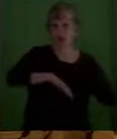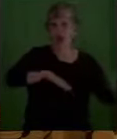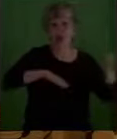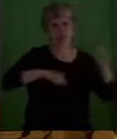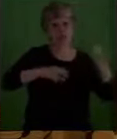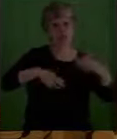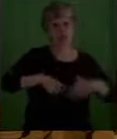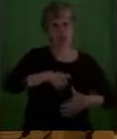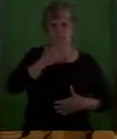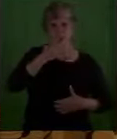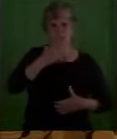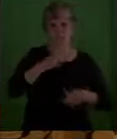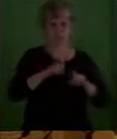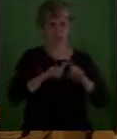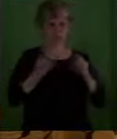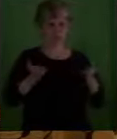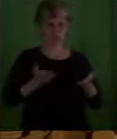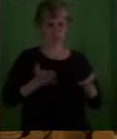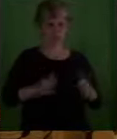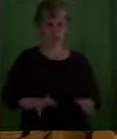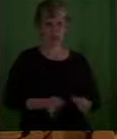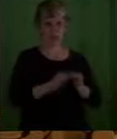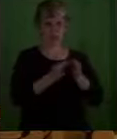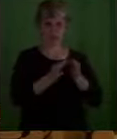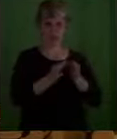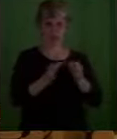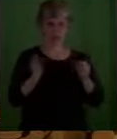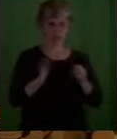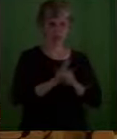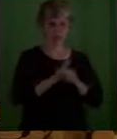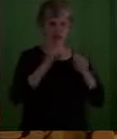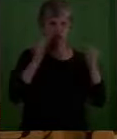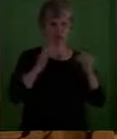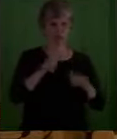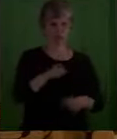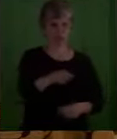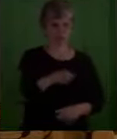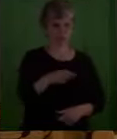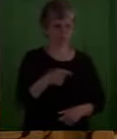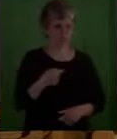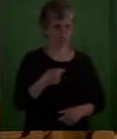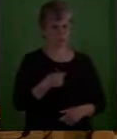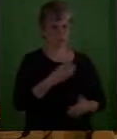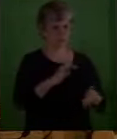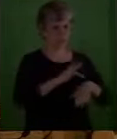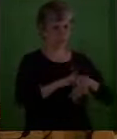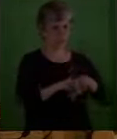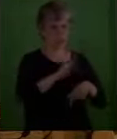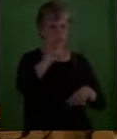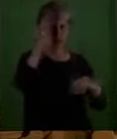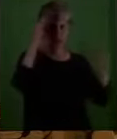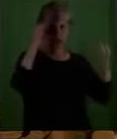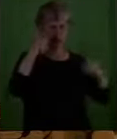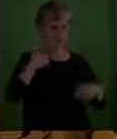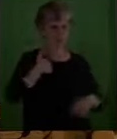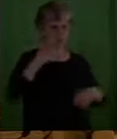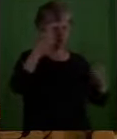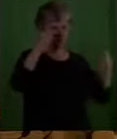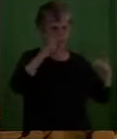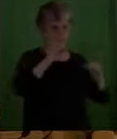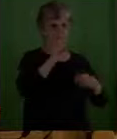and ultimately empty hopes. I was hoping for a running back in the second round. Dashed.